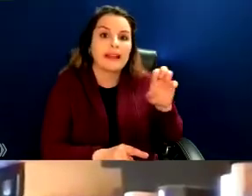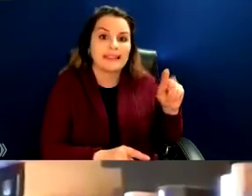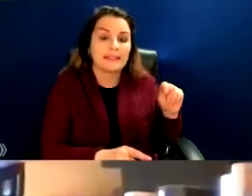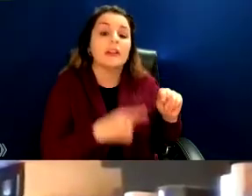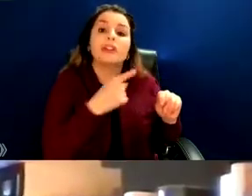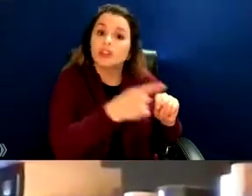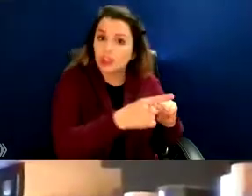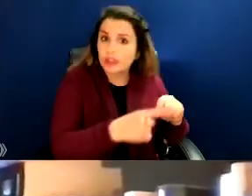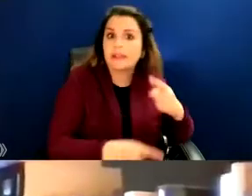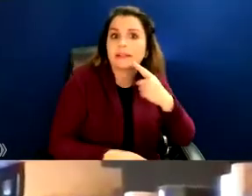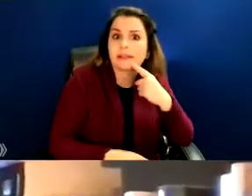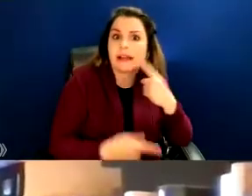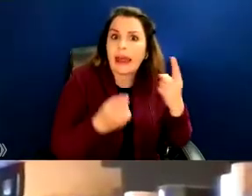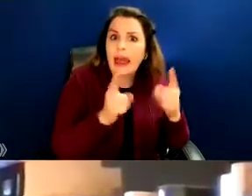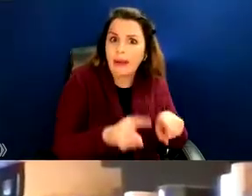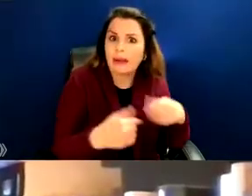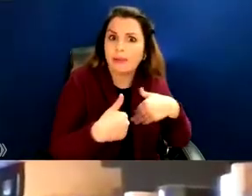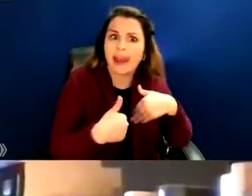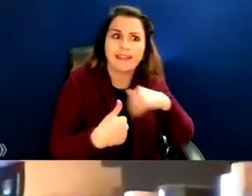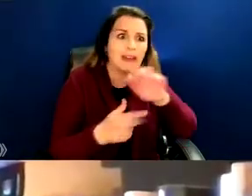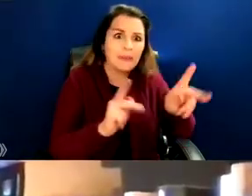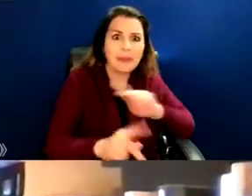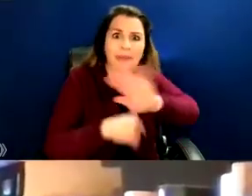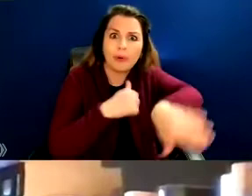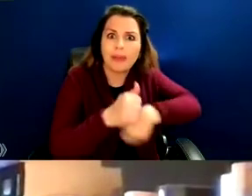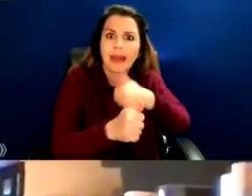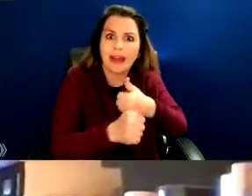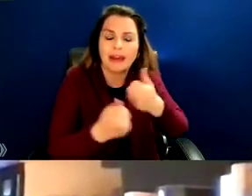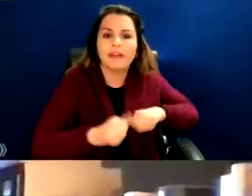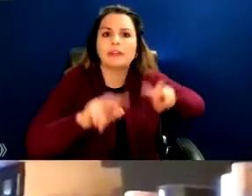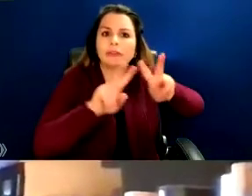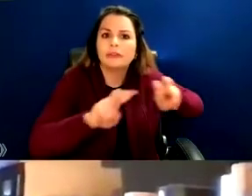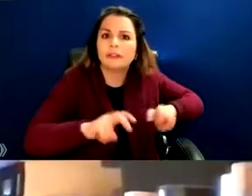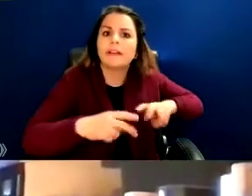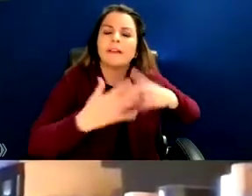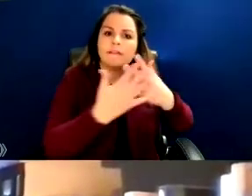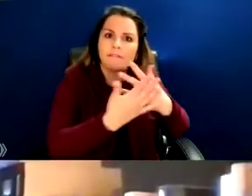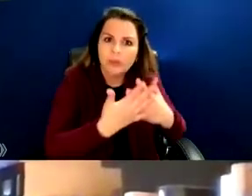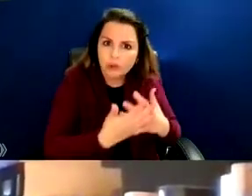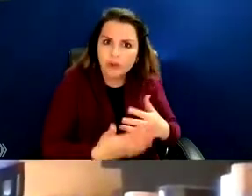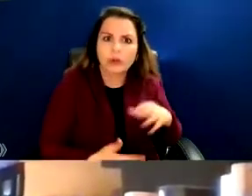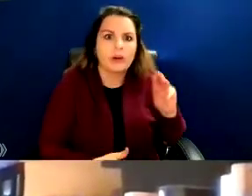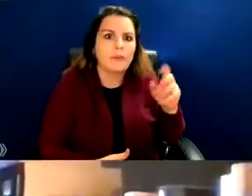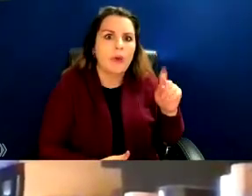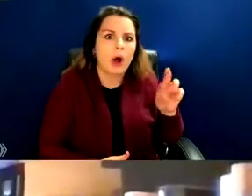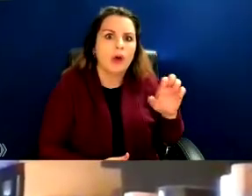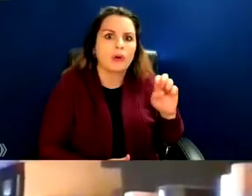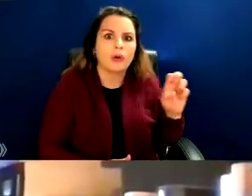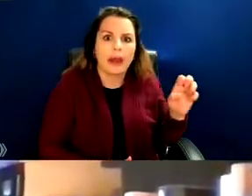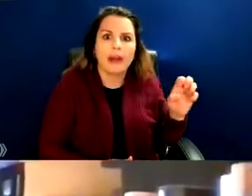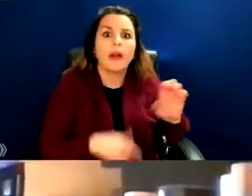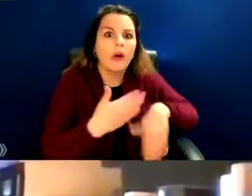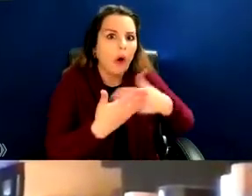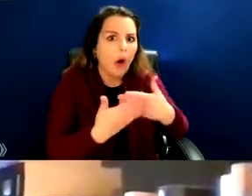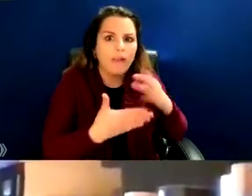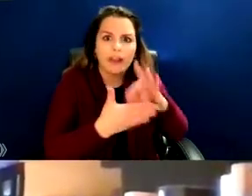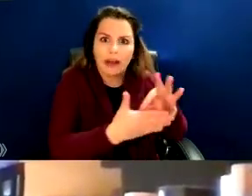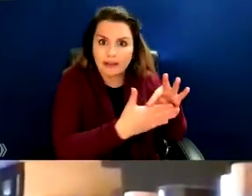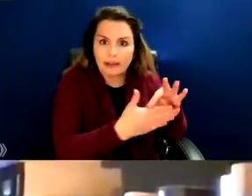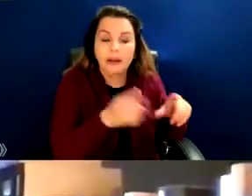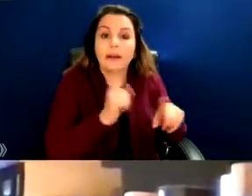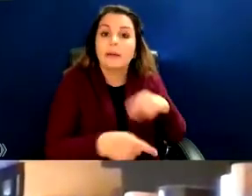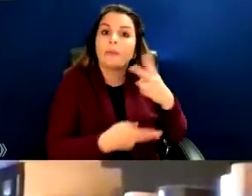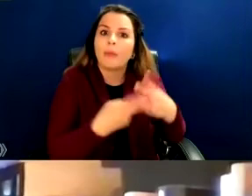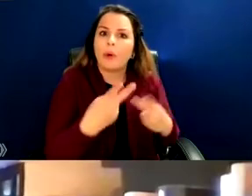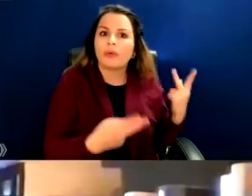moderators. And both of us, you know, those questions emanated from our commitment to librarianship and